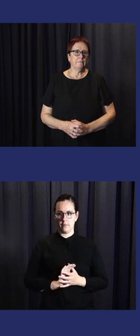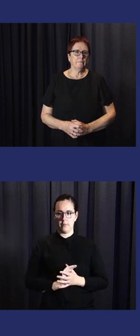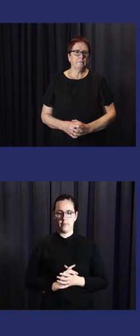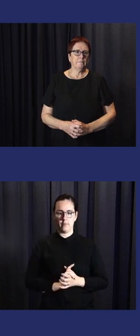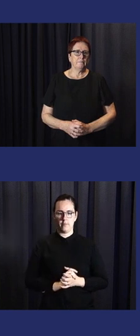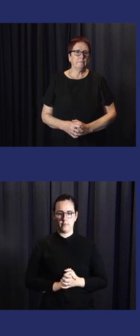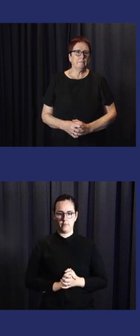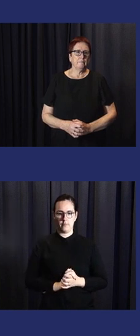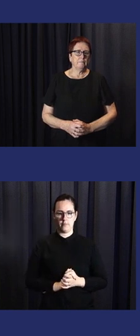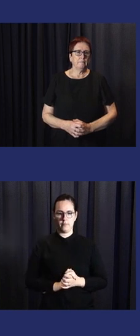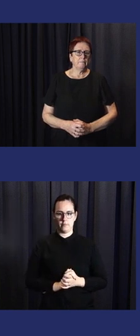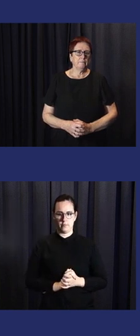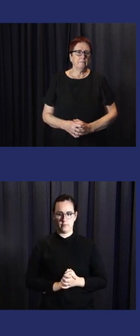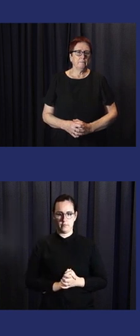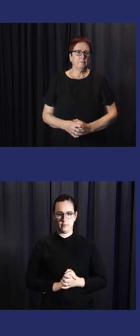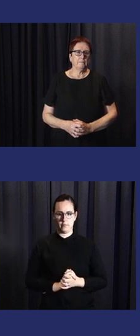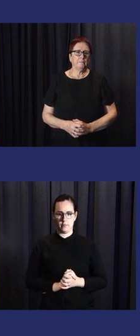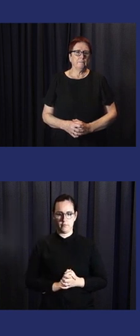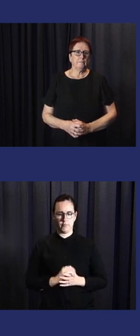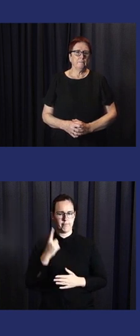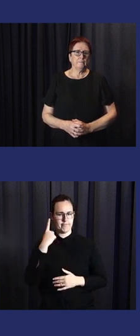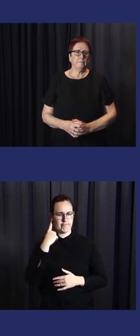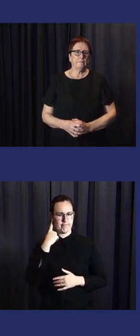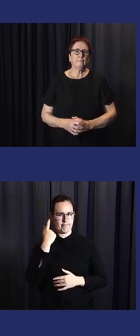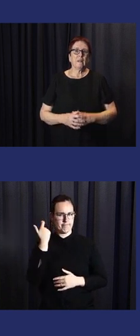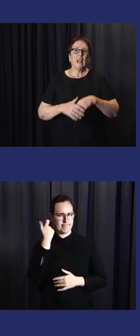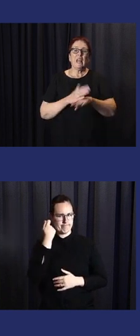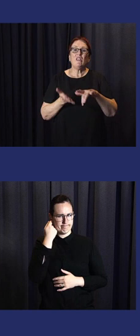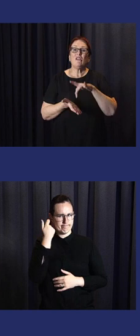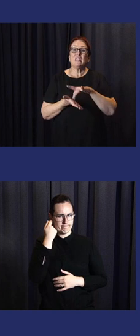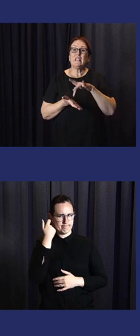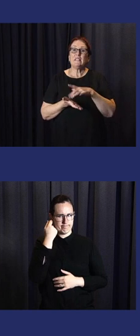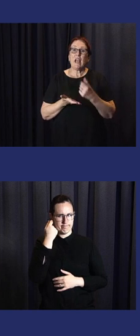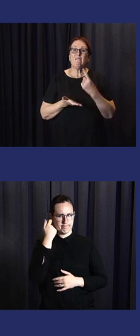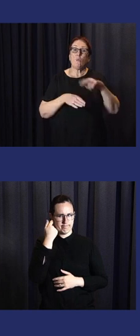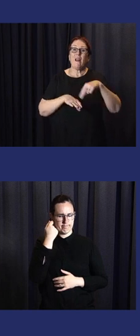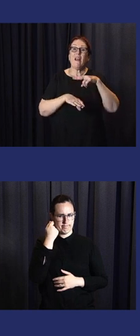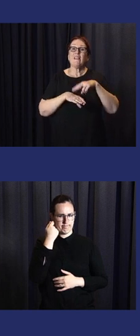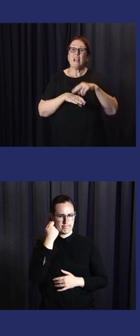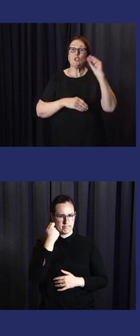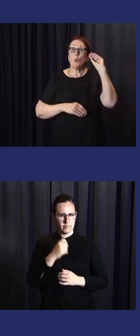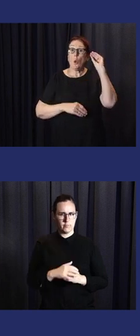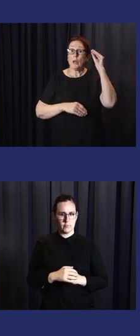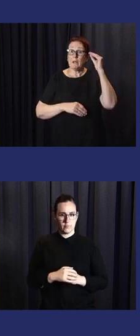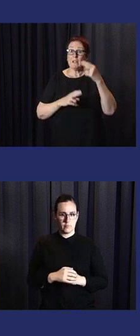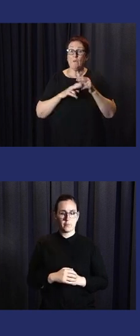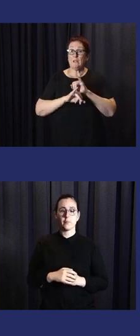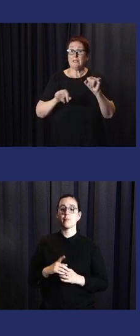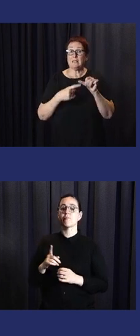have the SI interview with you. At the center